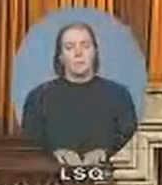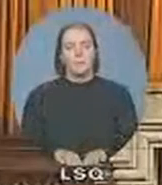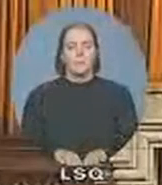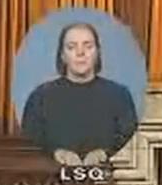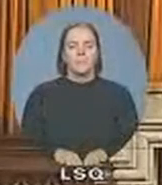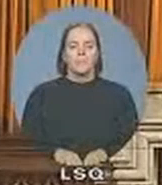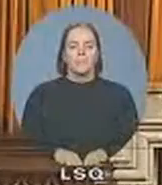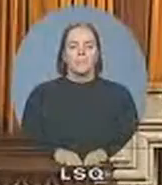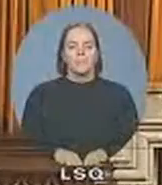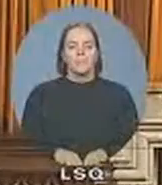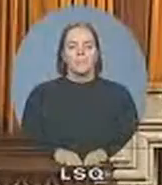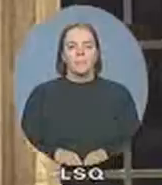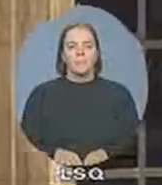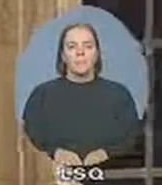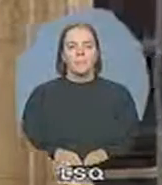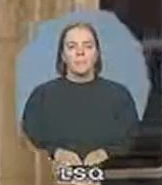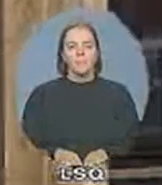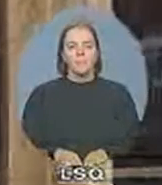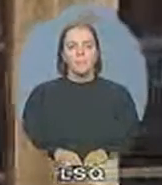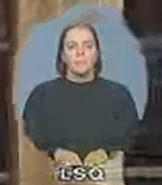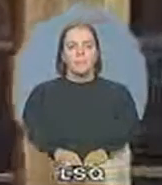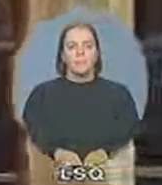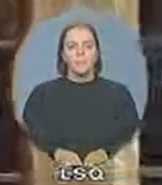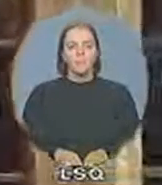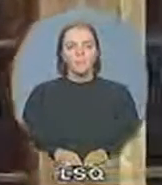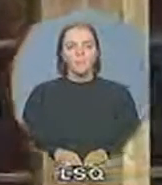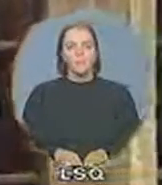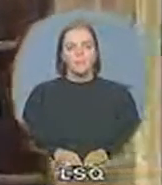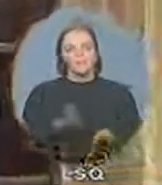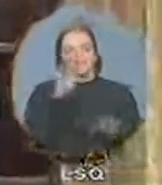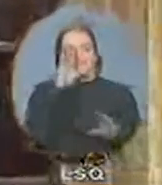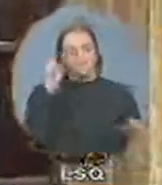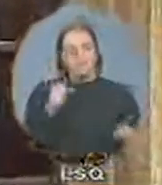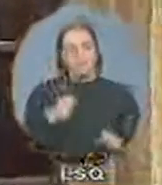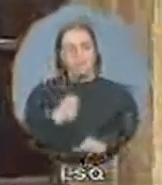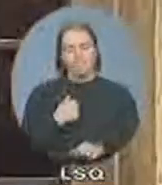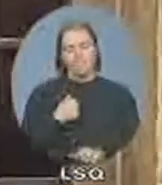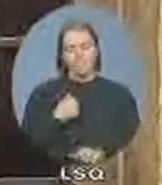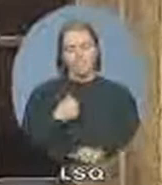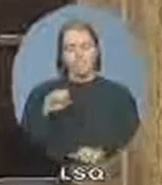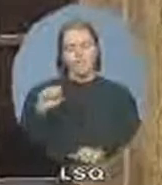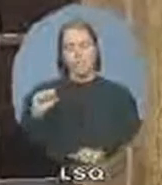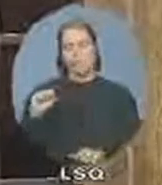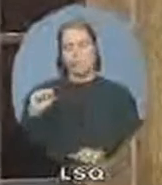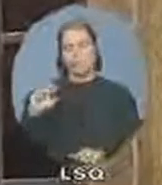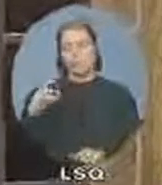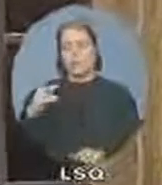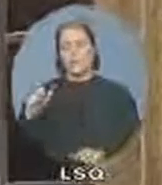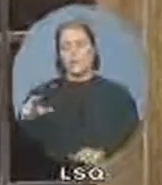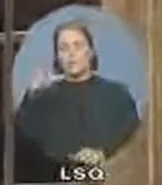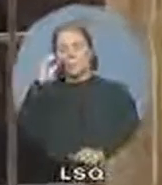Mr. Speaker, if there's one thing we've learned from Carl Heinz Schreiber, it's that for decades, big-money corporate lobbyists have been running